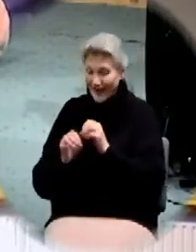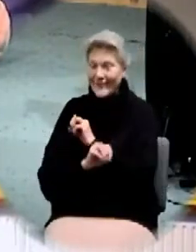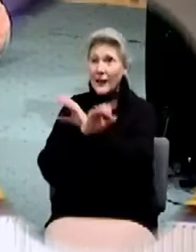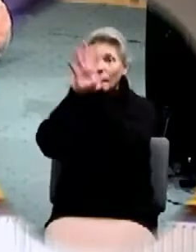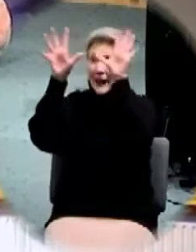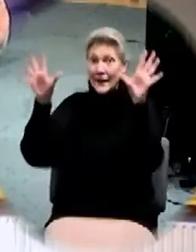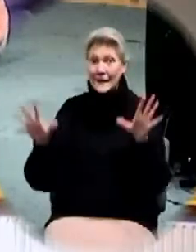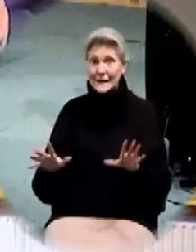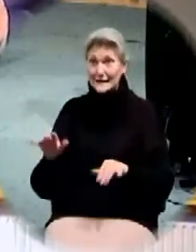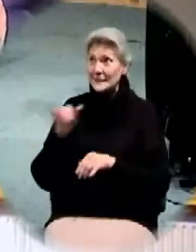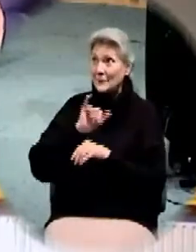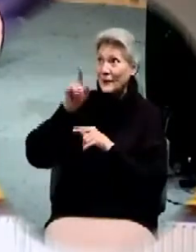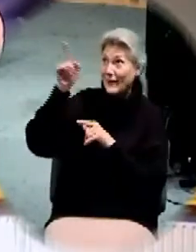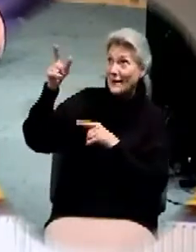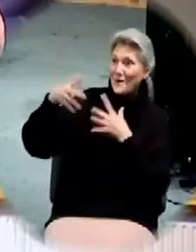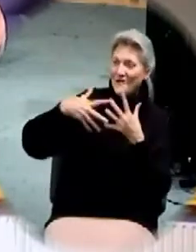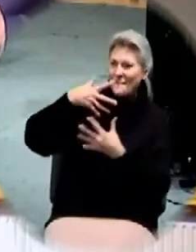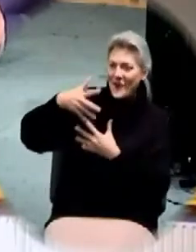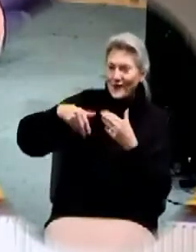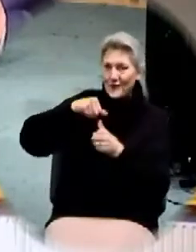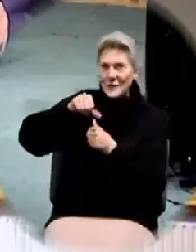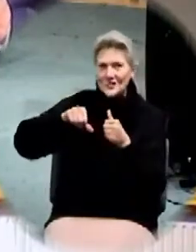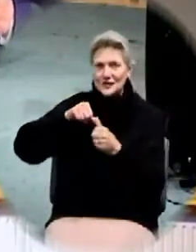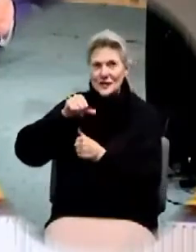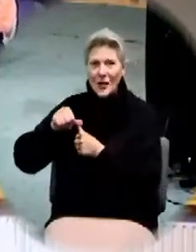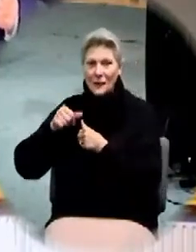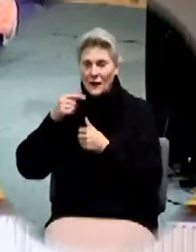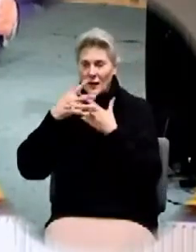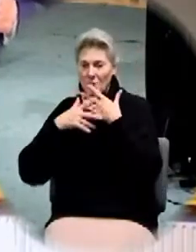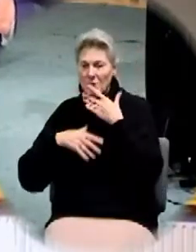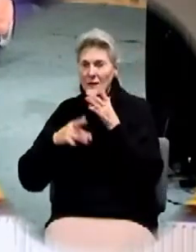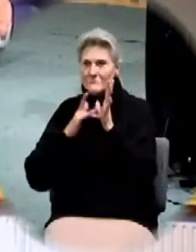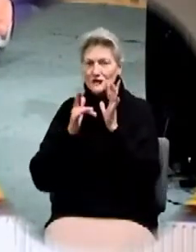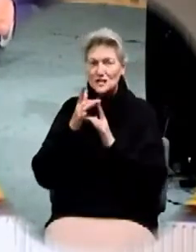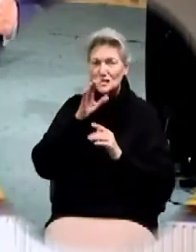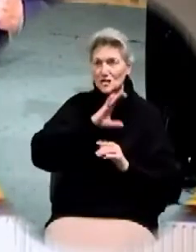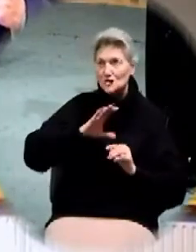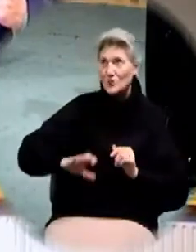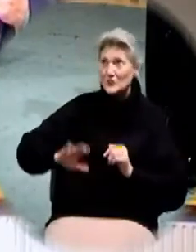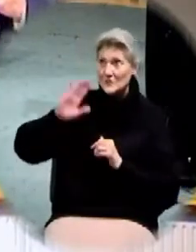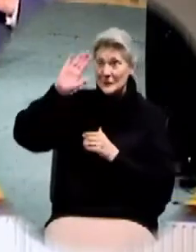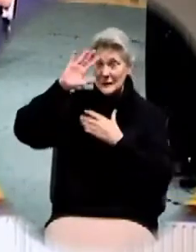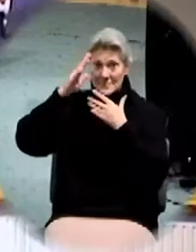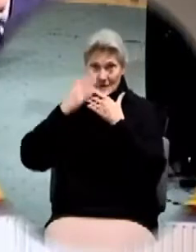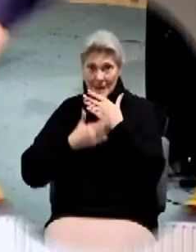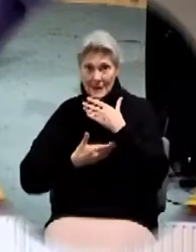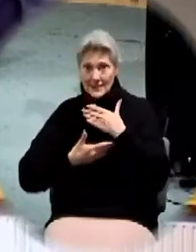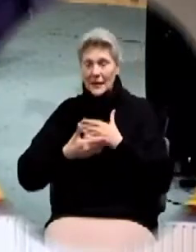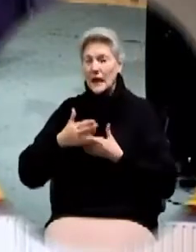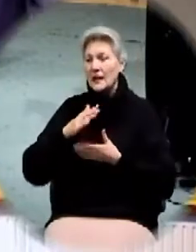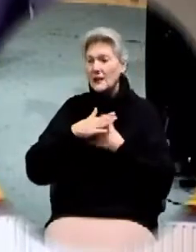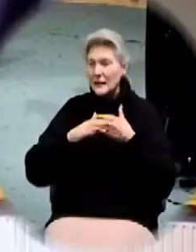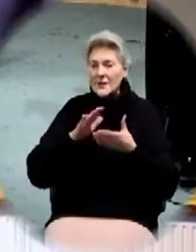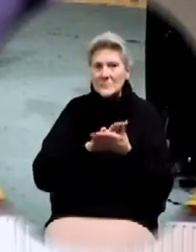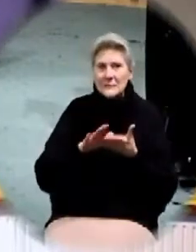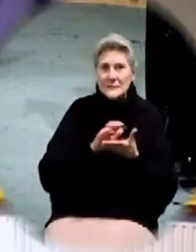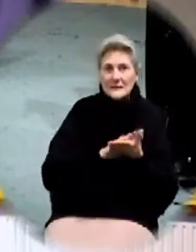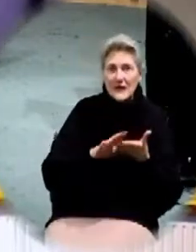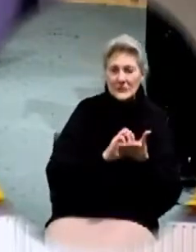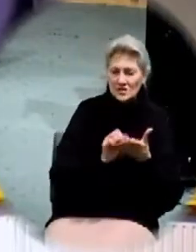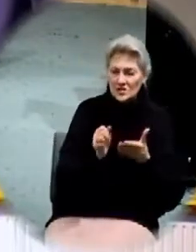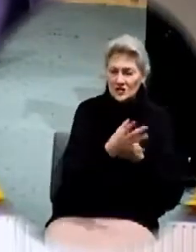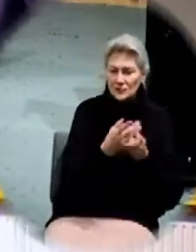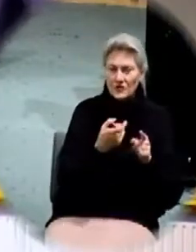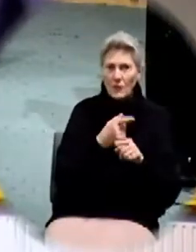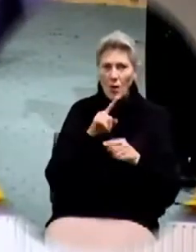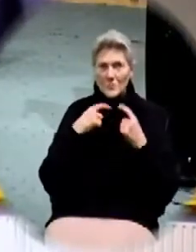is in light we have fellowship one with another and the blood of Jesus Christ his son cleanses us from all sin 2nd Corinthians chapter 6 verse 14 says